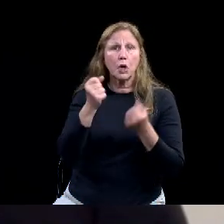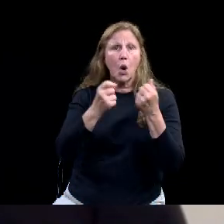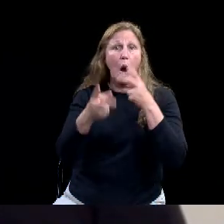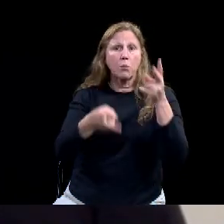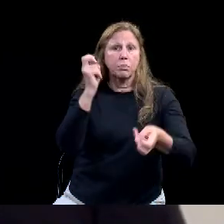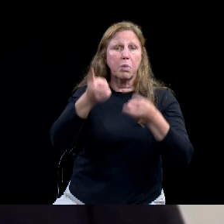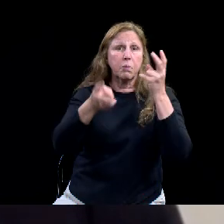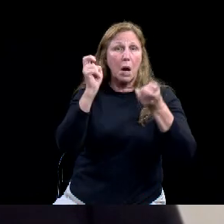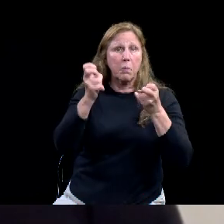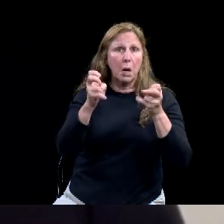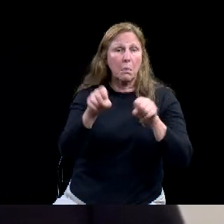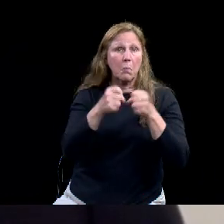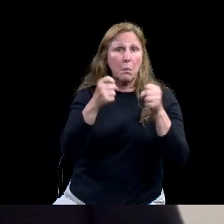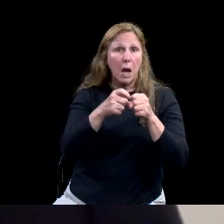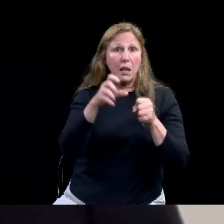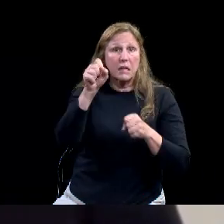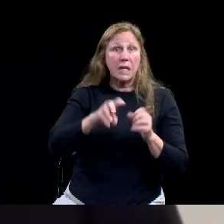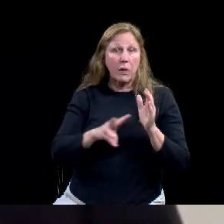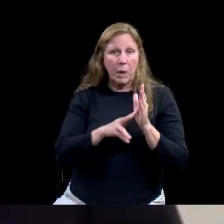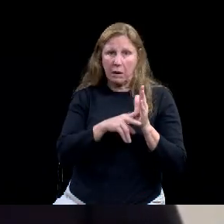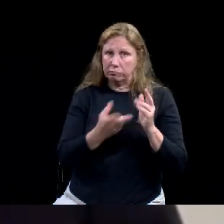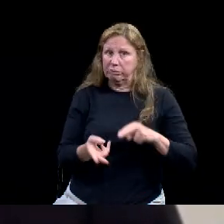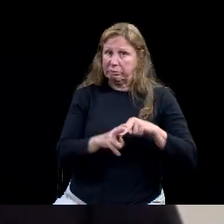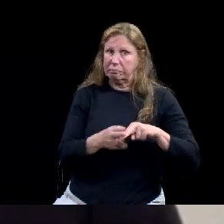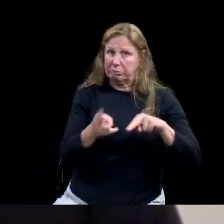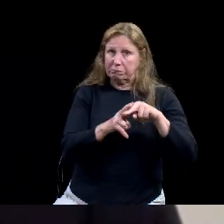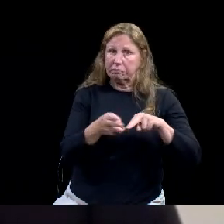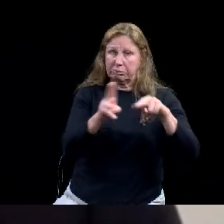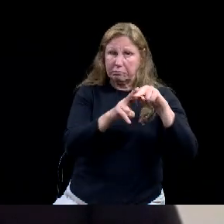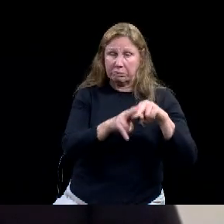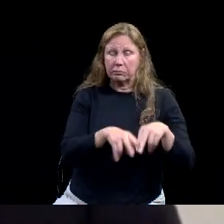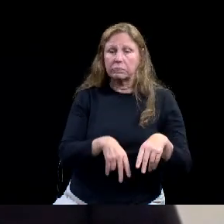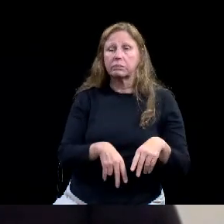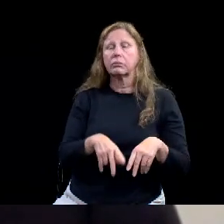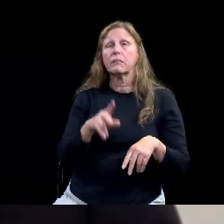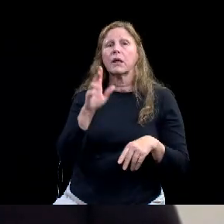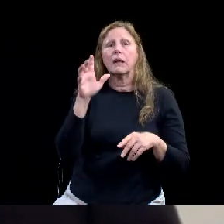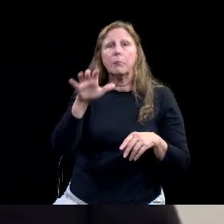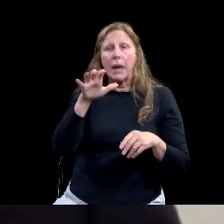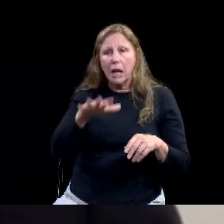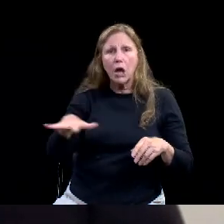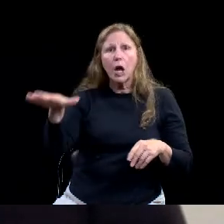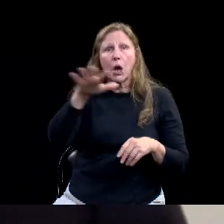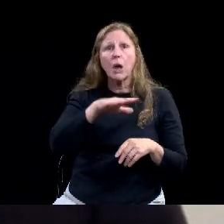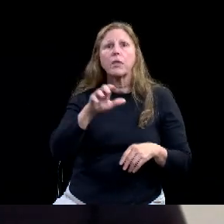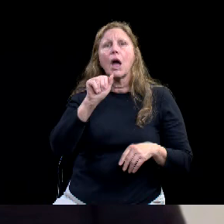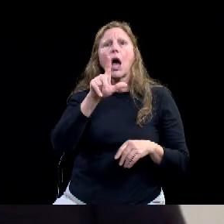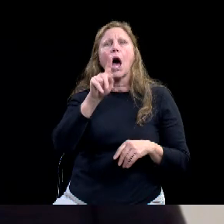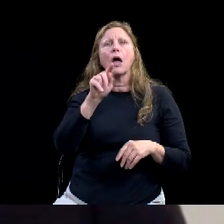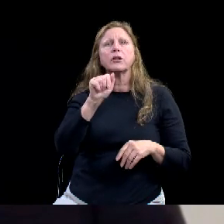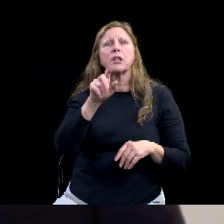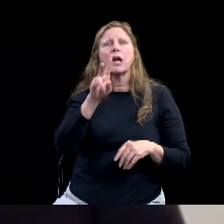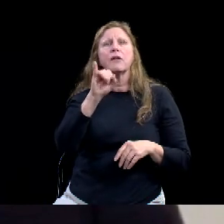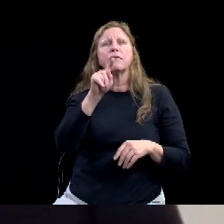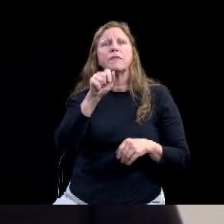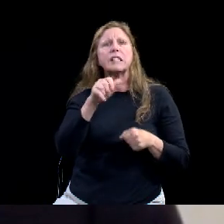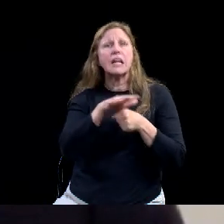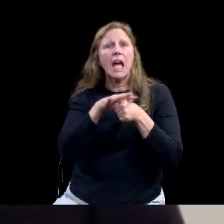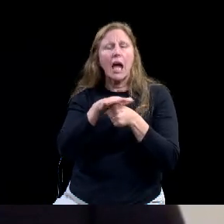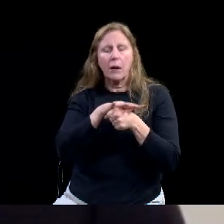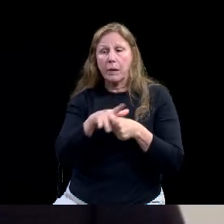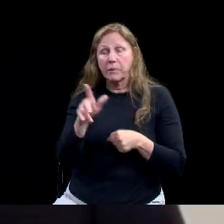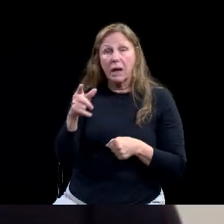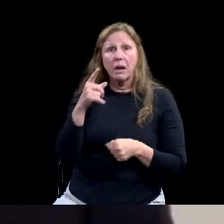I would like a follow-up, um, how we are handling that situation. Um, recommendations